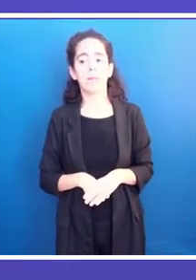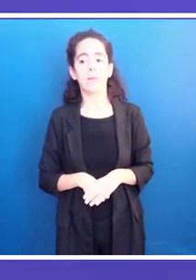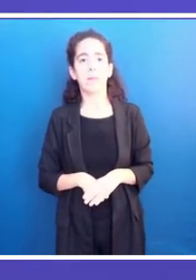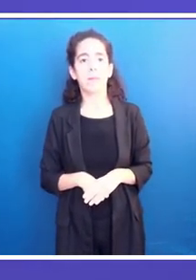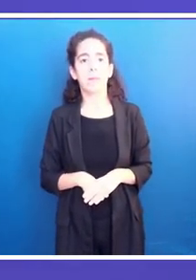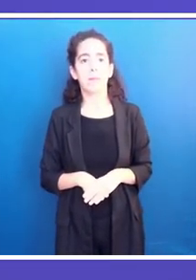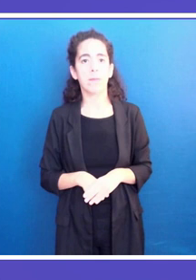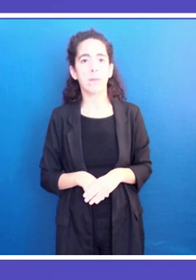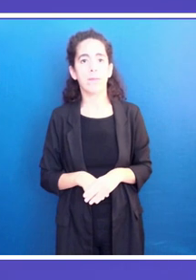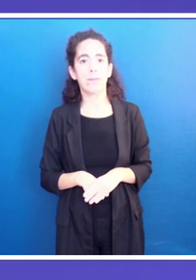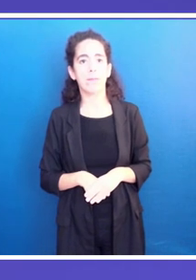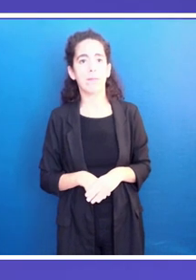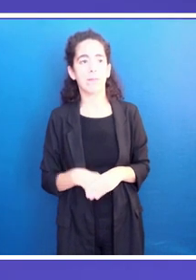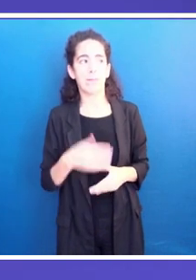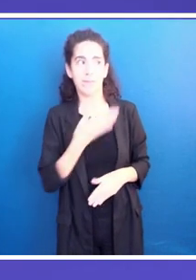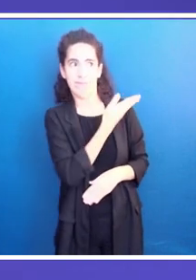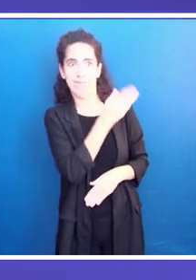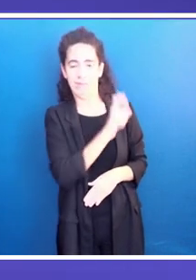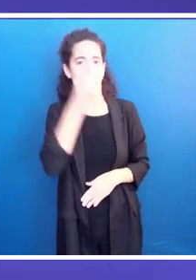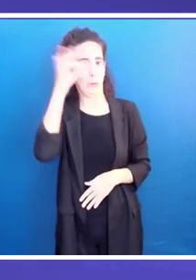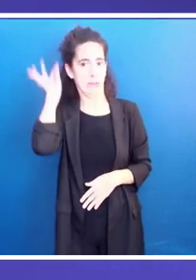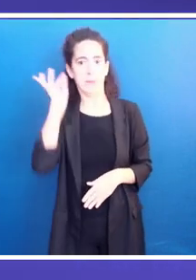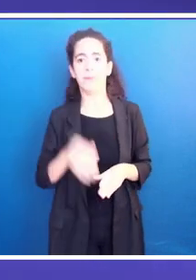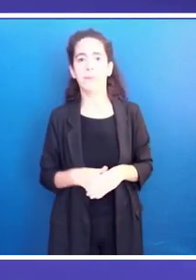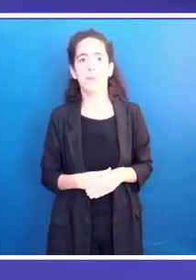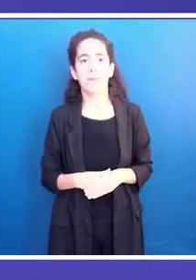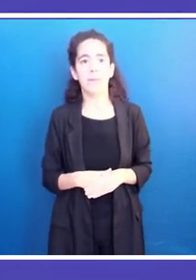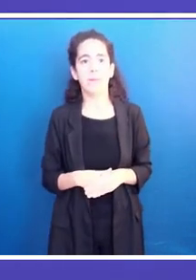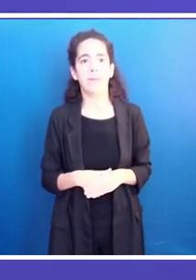the mayor Suad Abdul Raheem in this event.